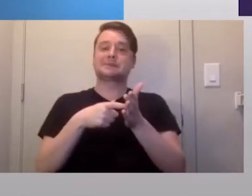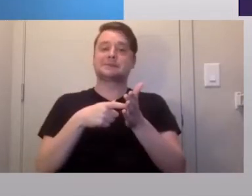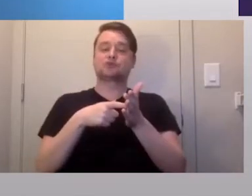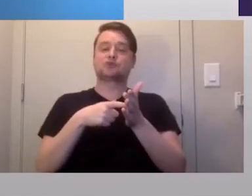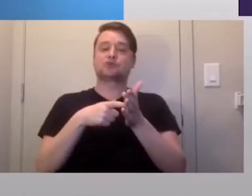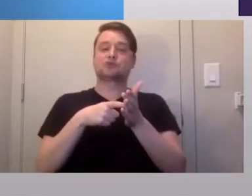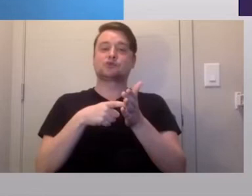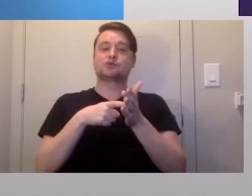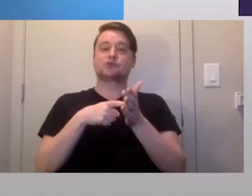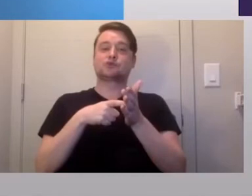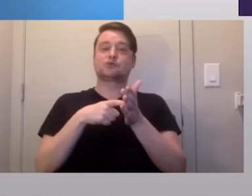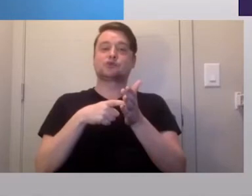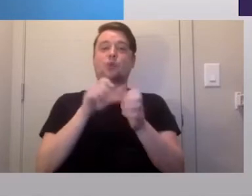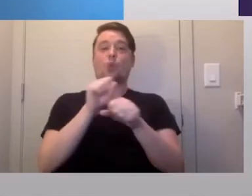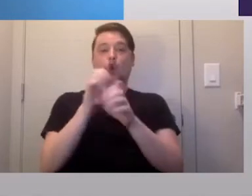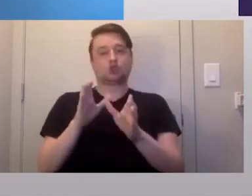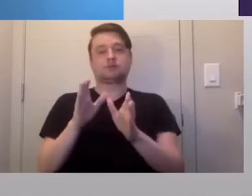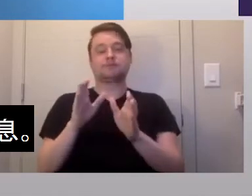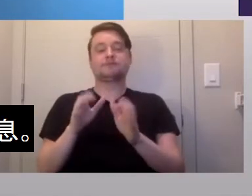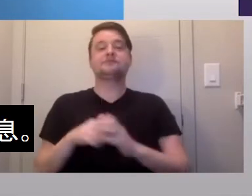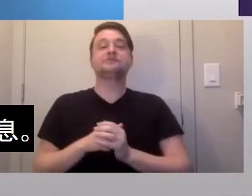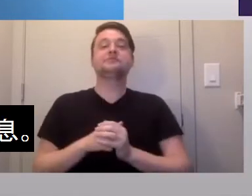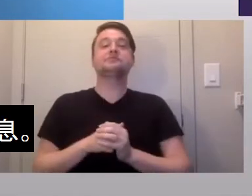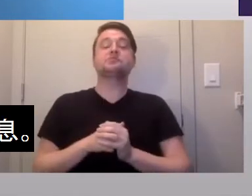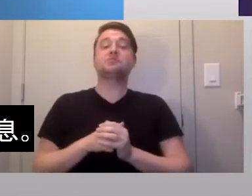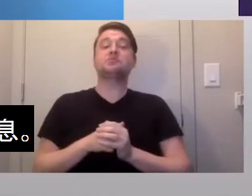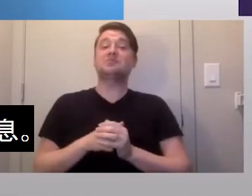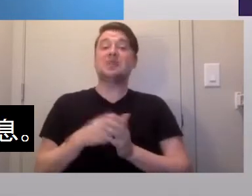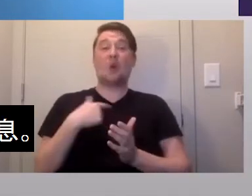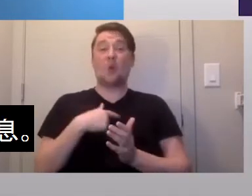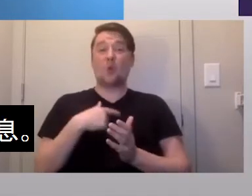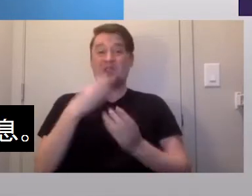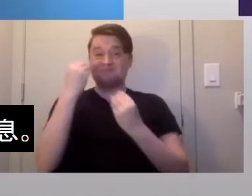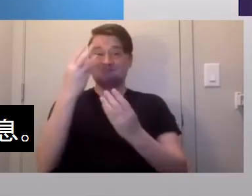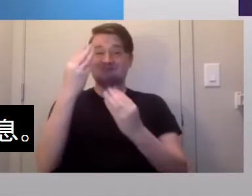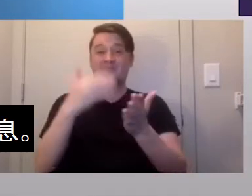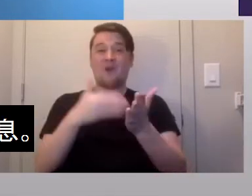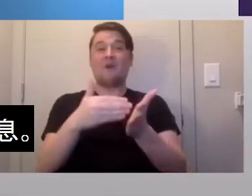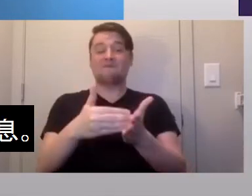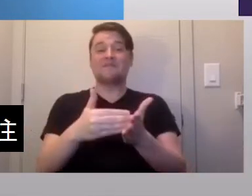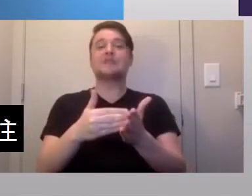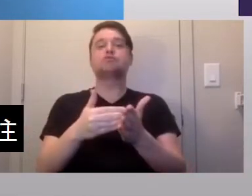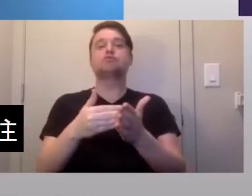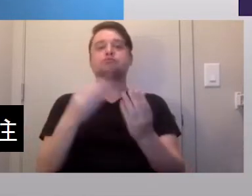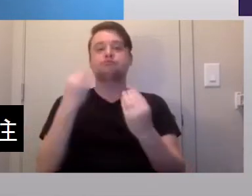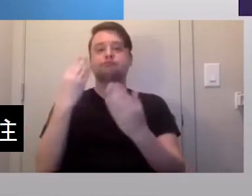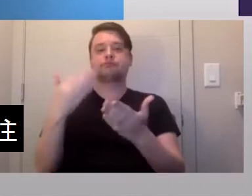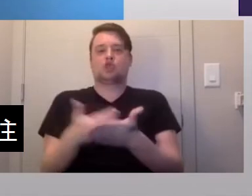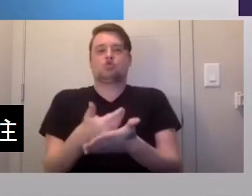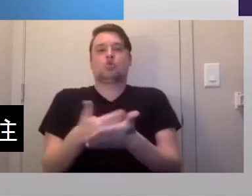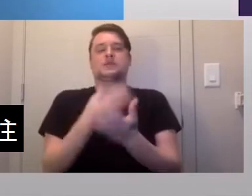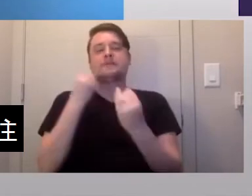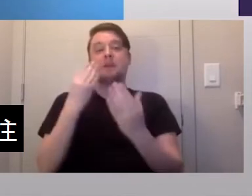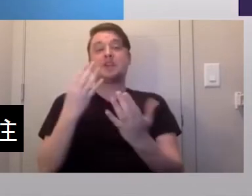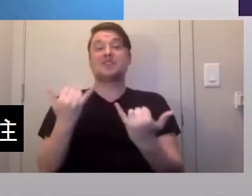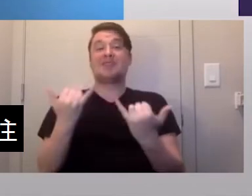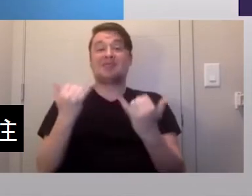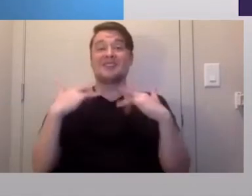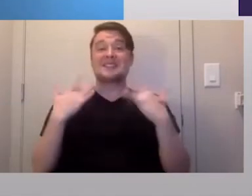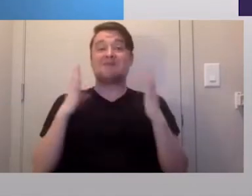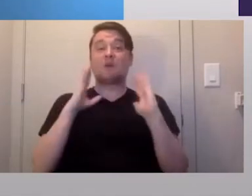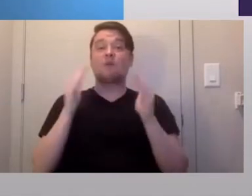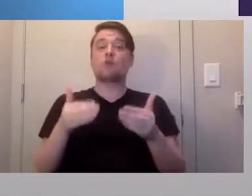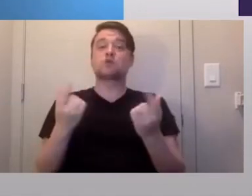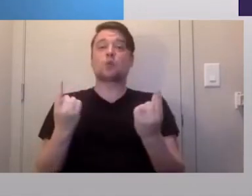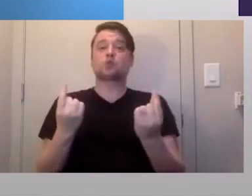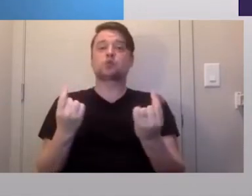holding these events frequently, we can help ensure that you're up to date. This Facebook Live event will be focused on what is being